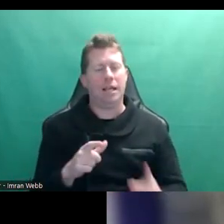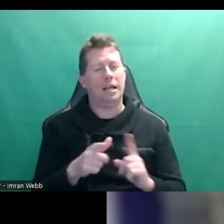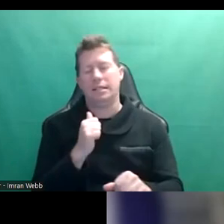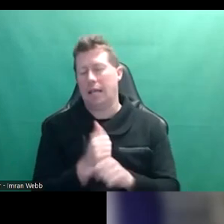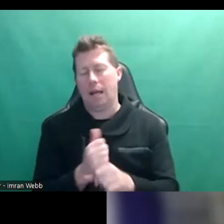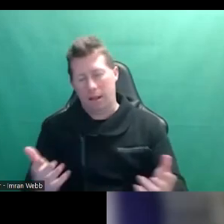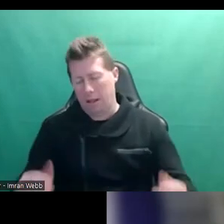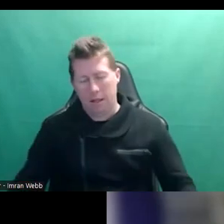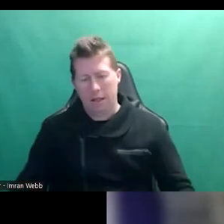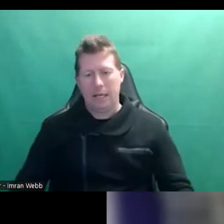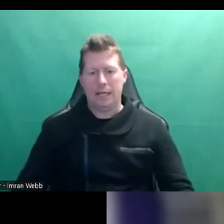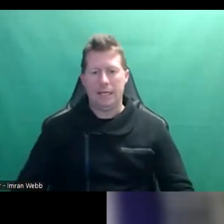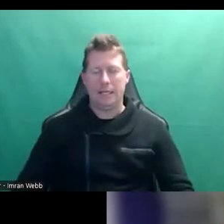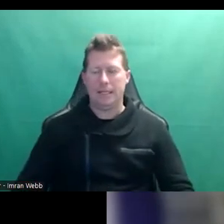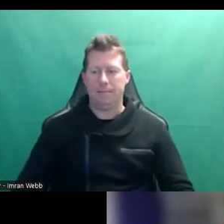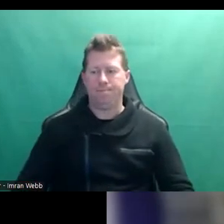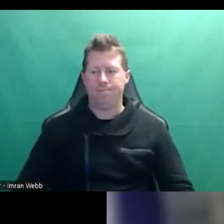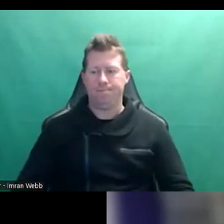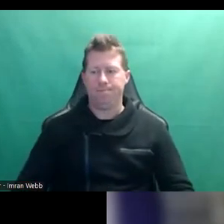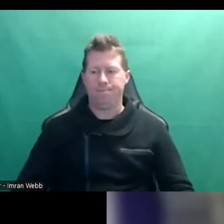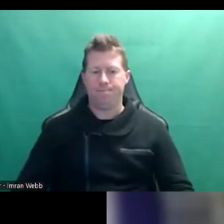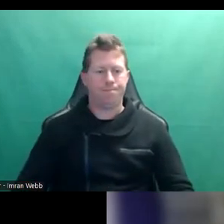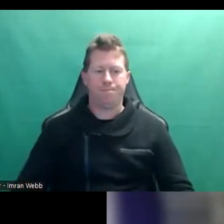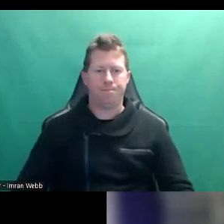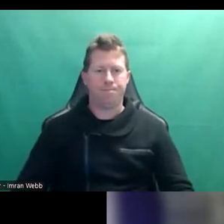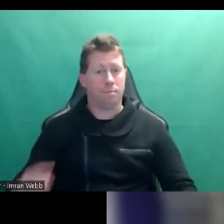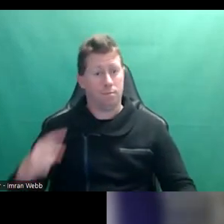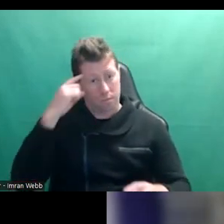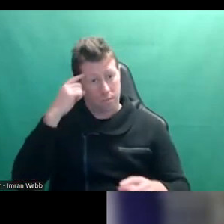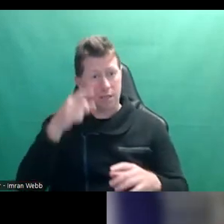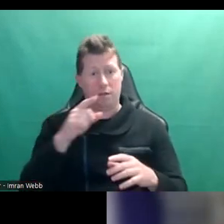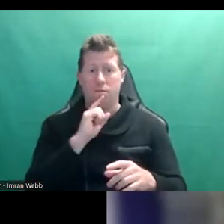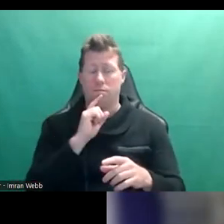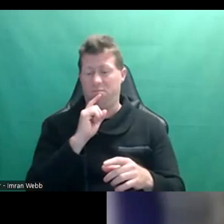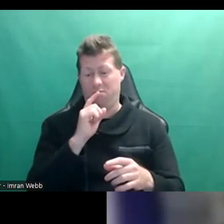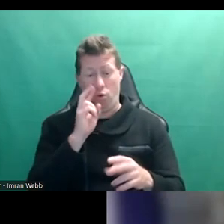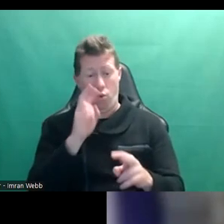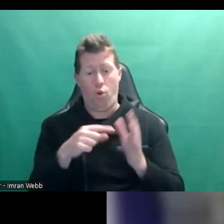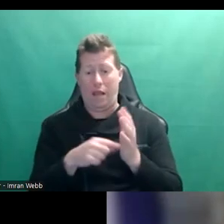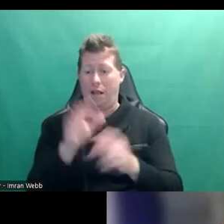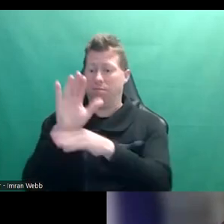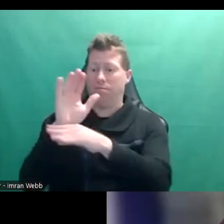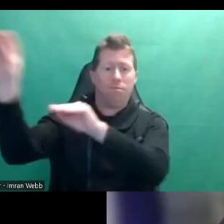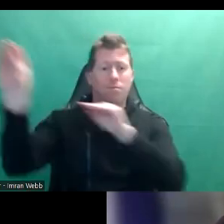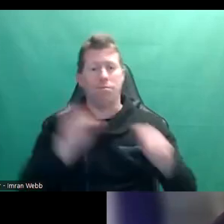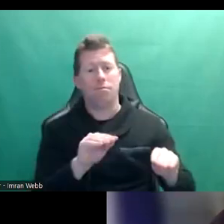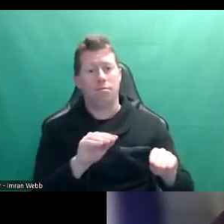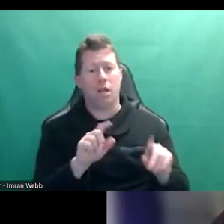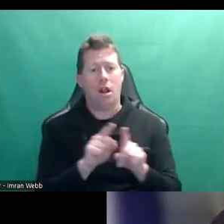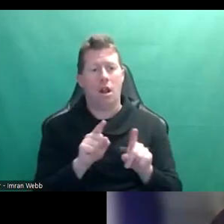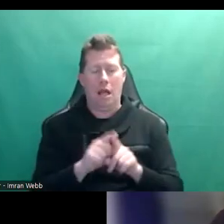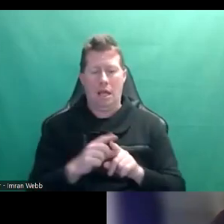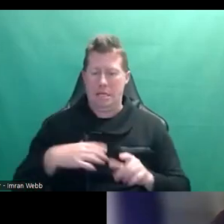and I think it talks to migrant experiences as well. So, you know, the pressure to have a really good